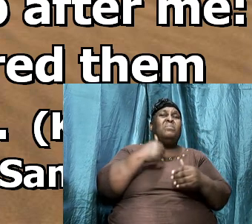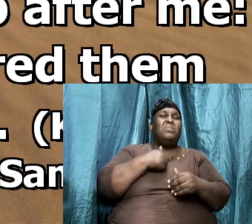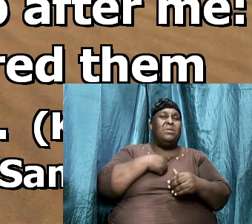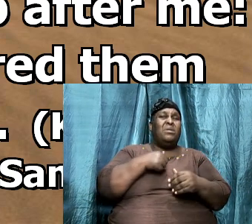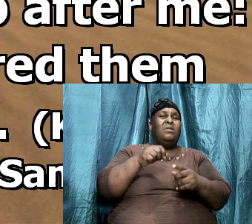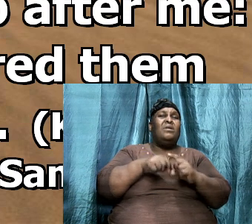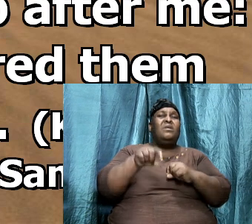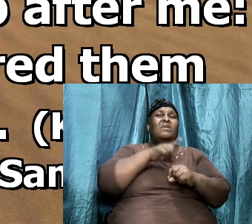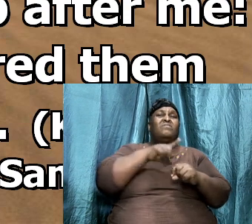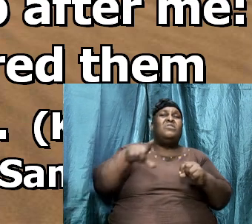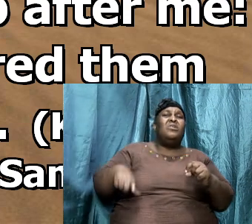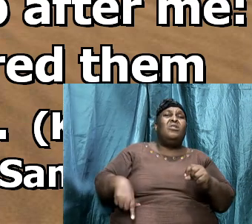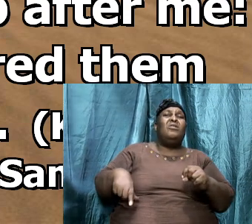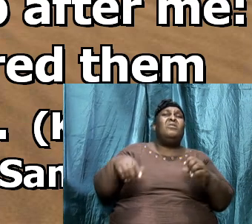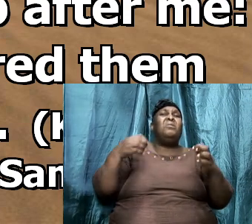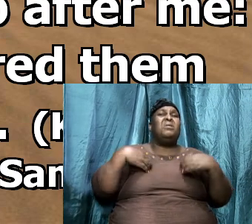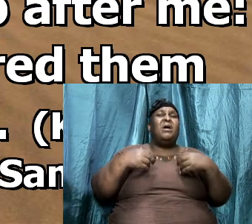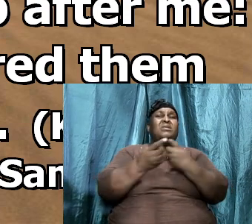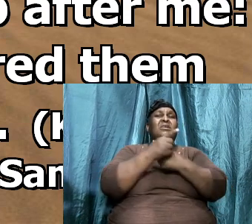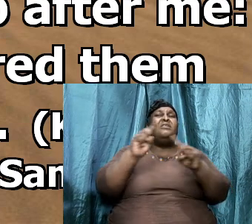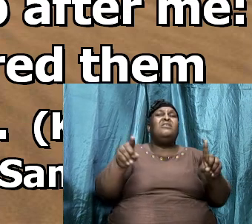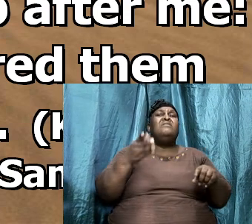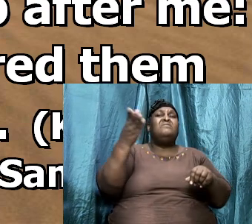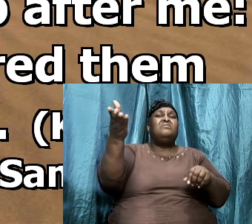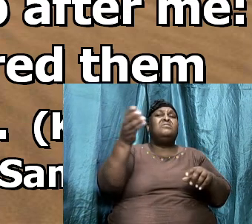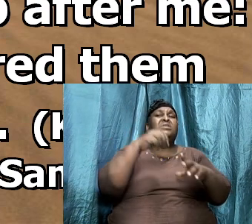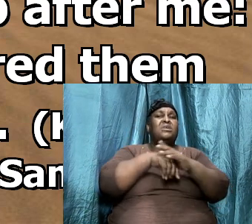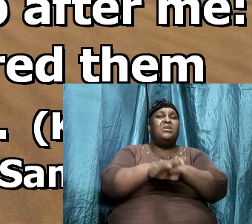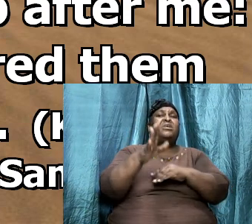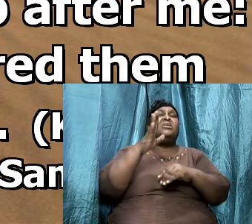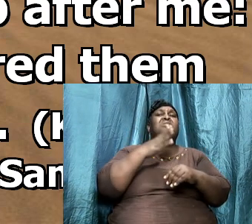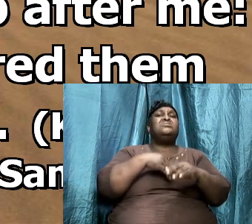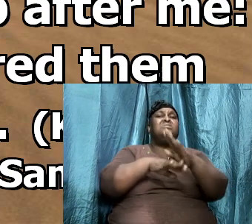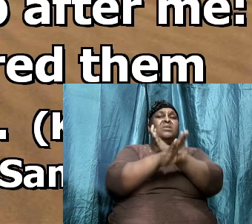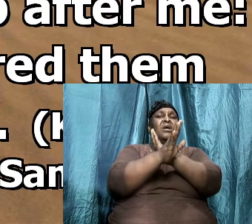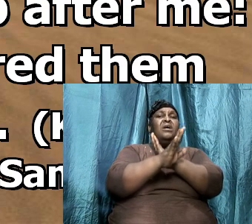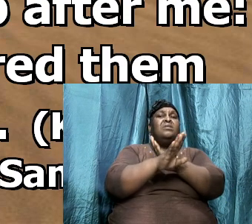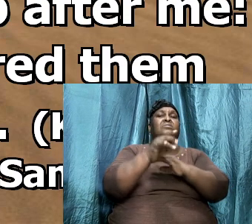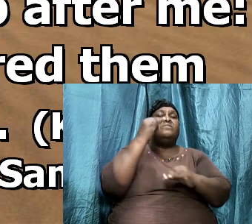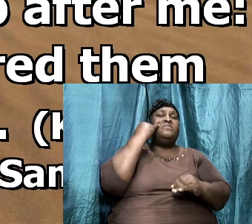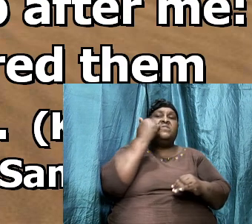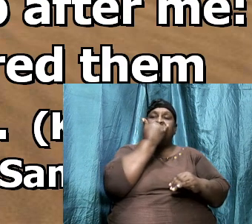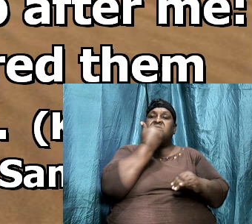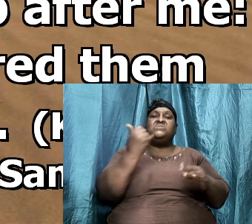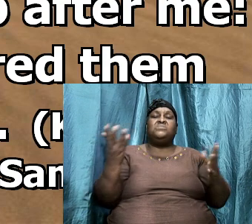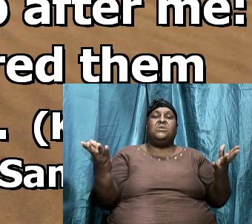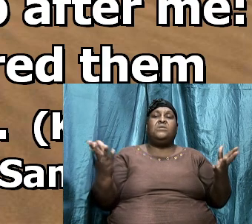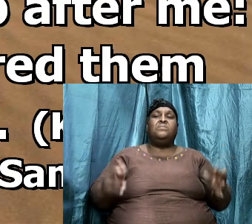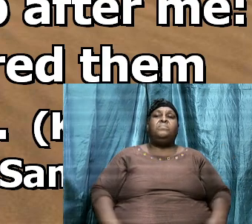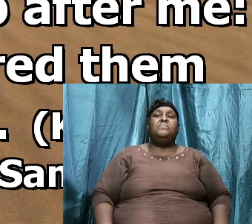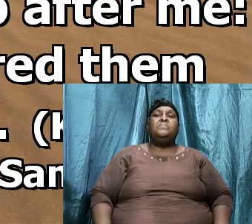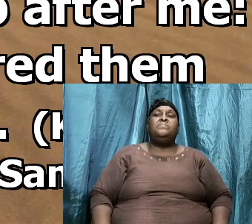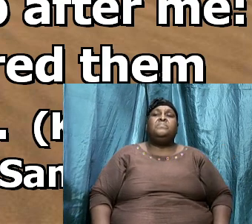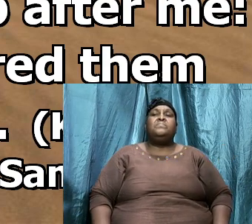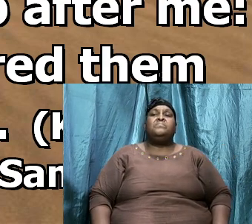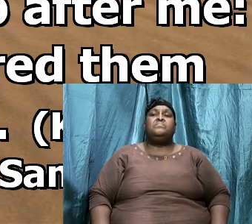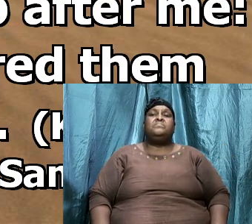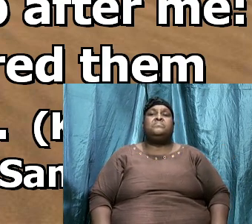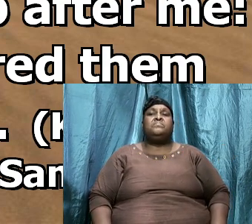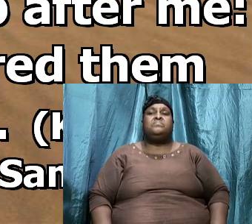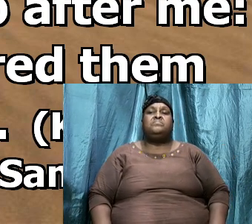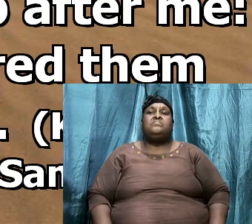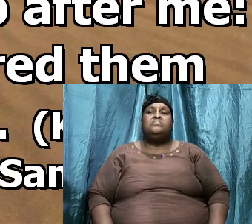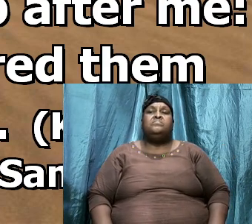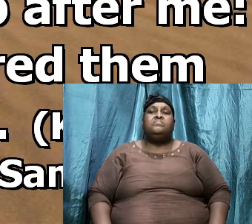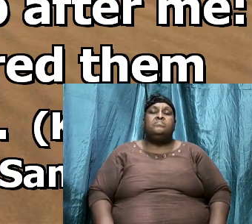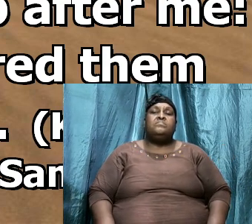me for the Lord hath delivered them into the hand of Israel I want us to as we look at the scripture